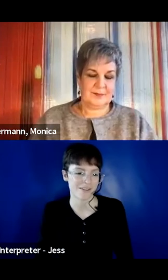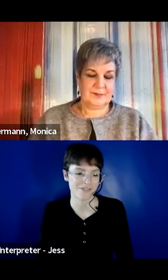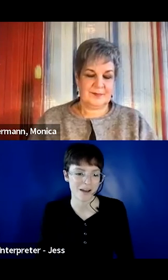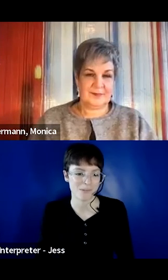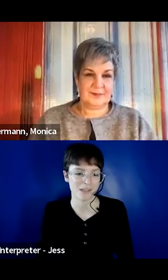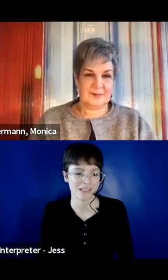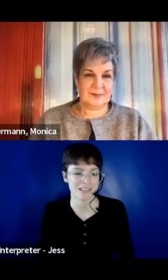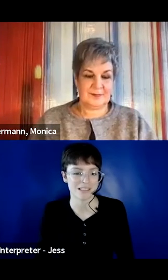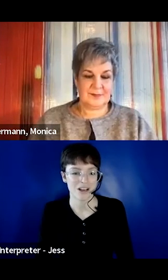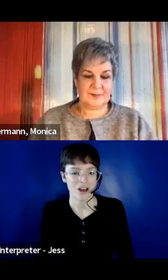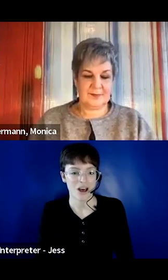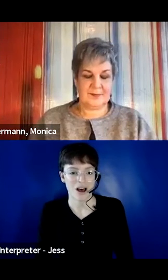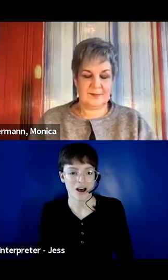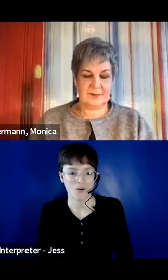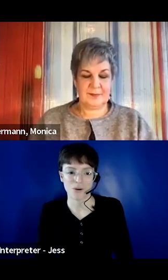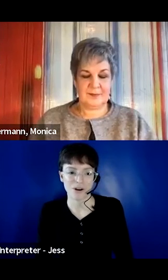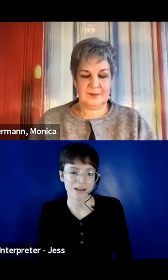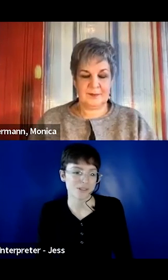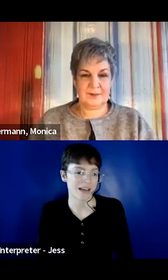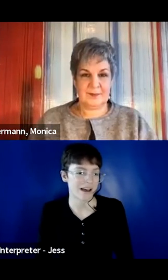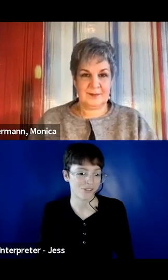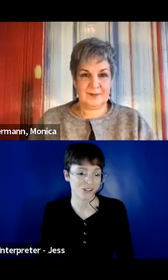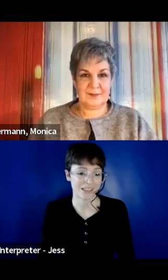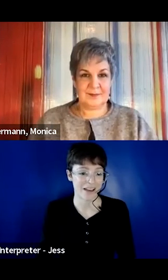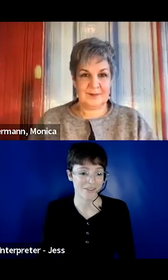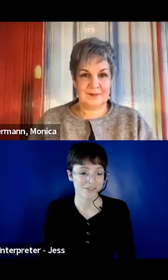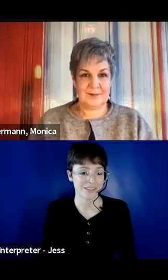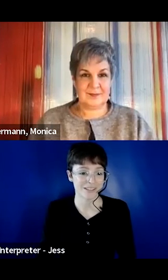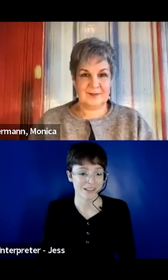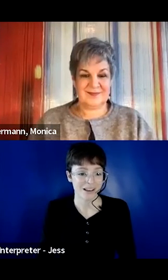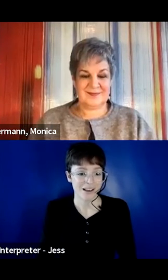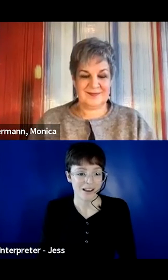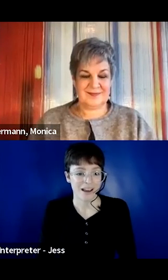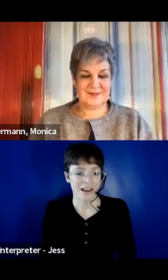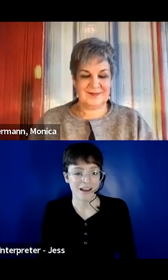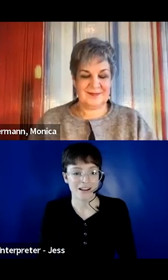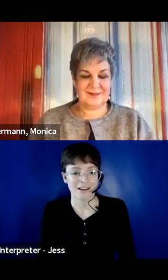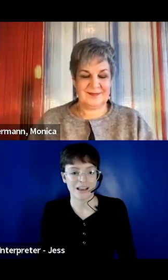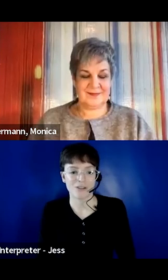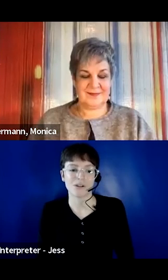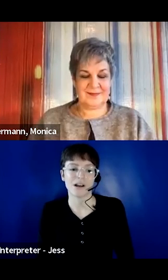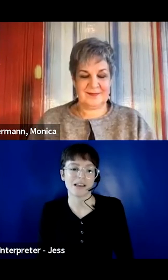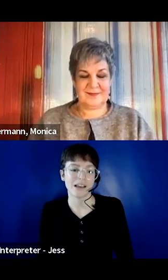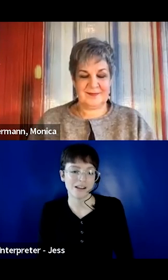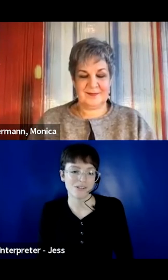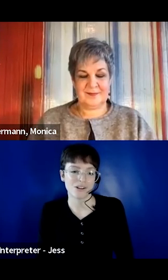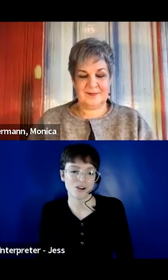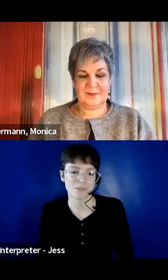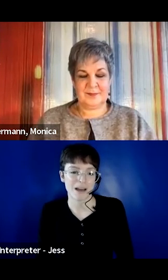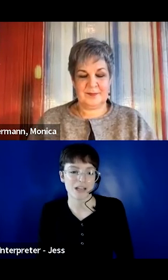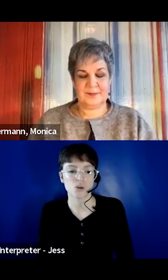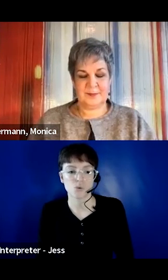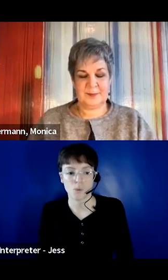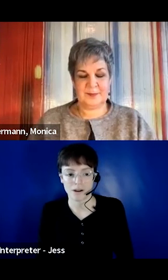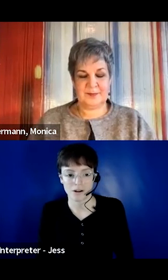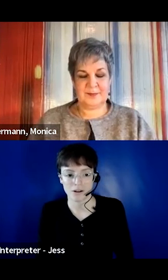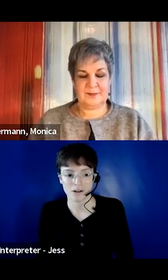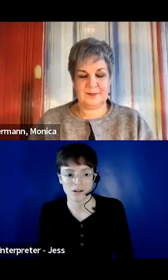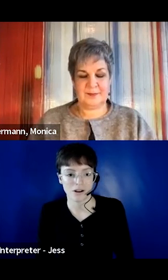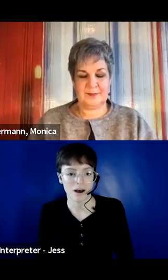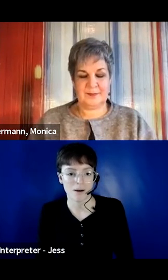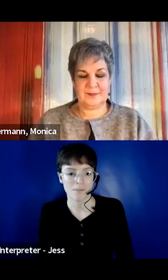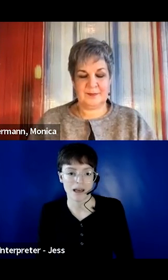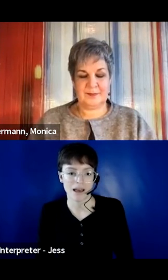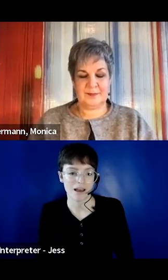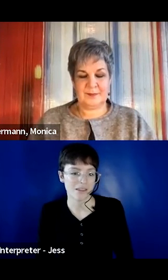We're able to have families. Uh, we're able to have good lives. And it, again, goes back to where,